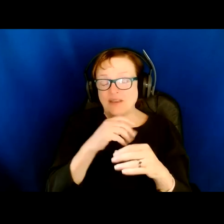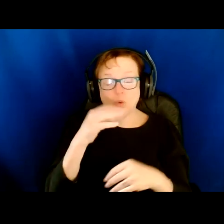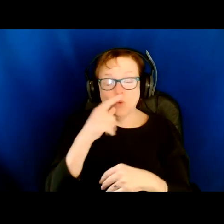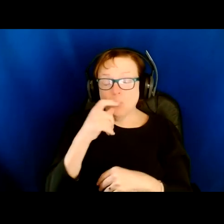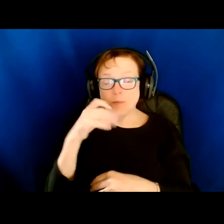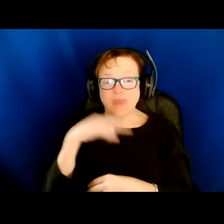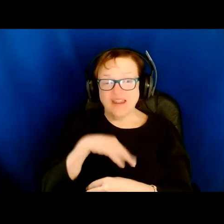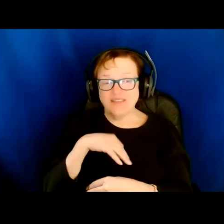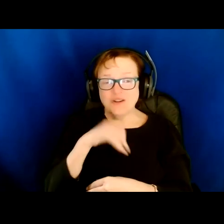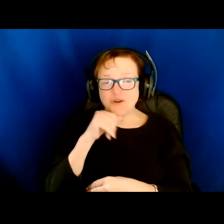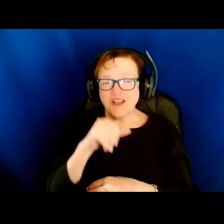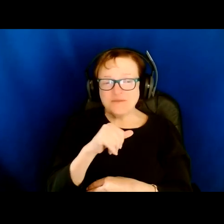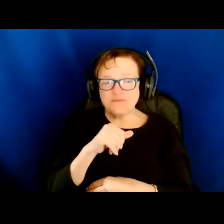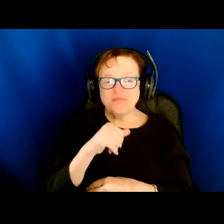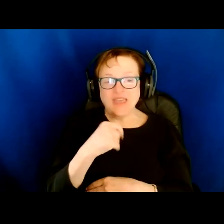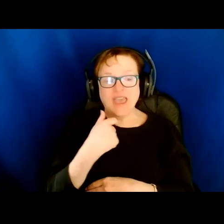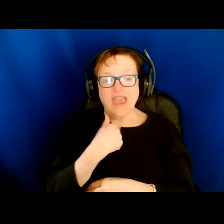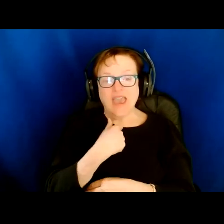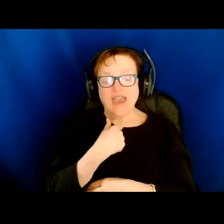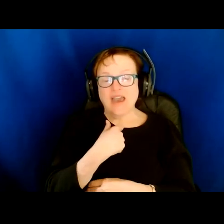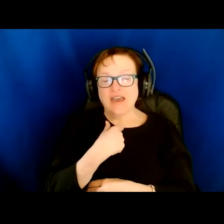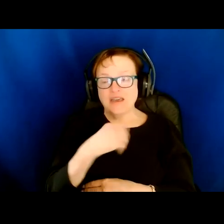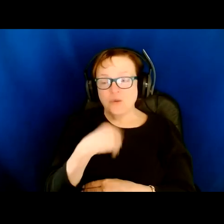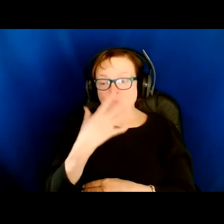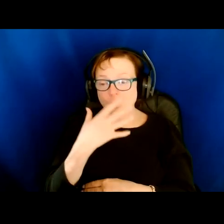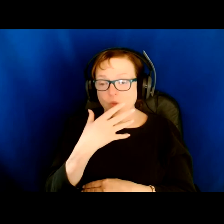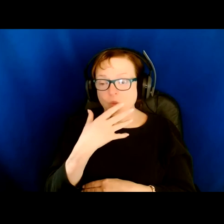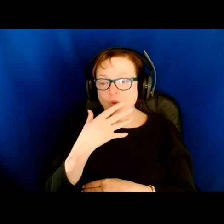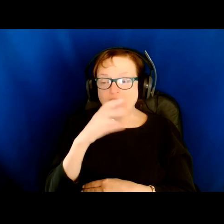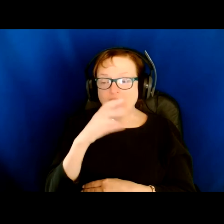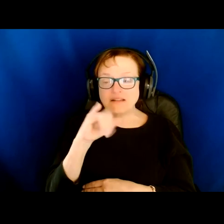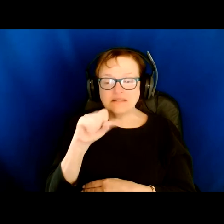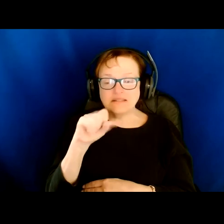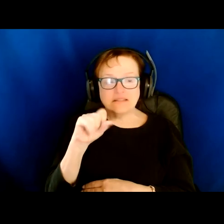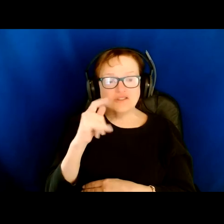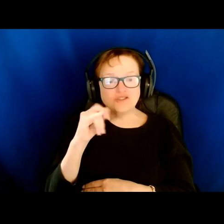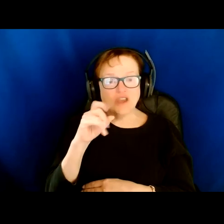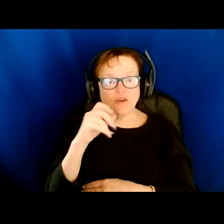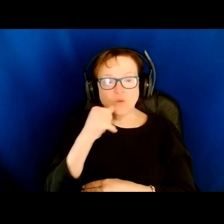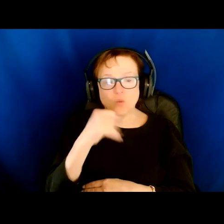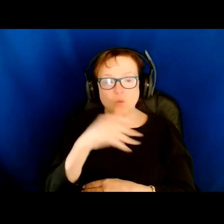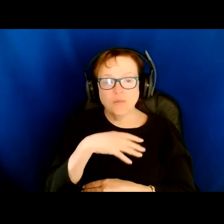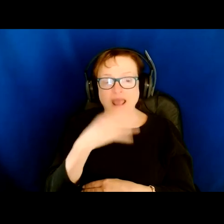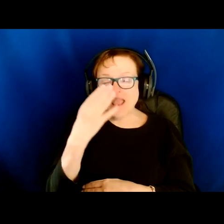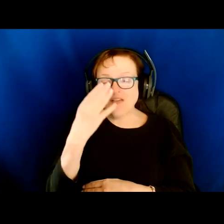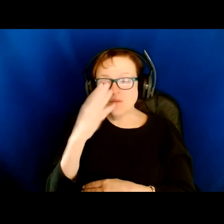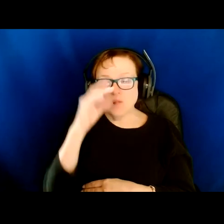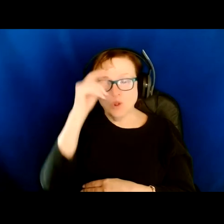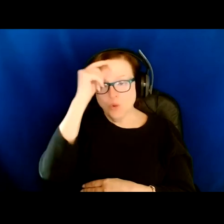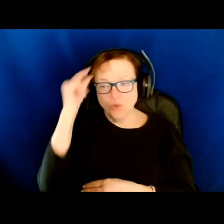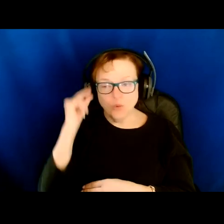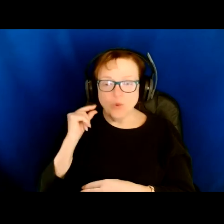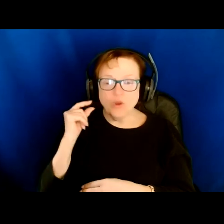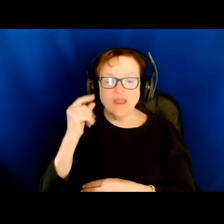would like it. So I'm a white cisgendered woman. I have blue hair, I have